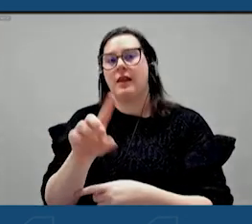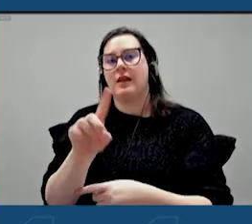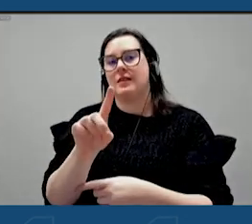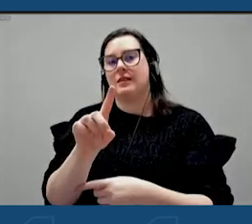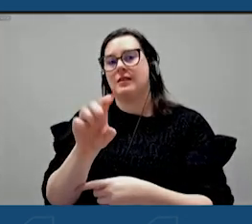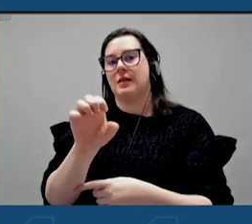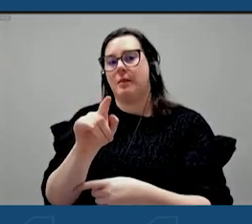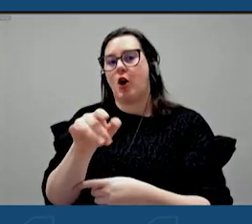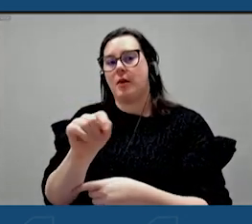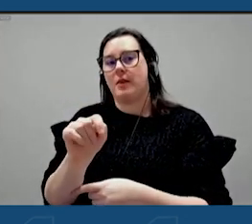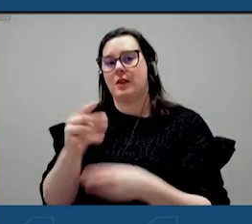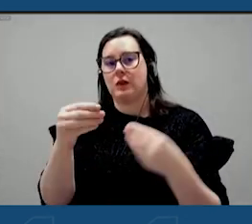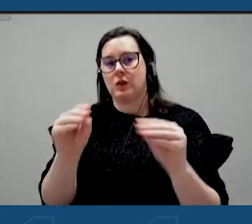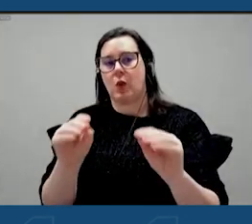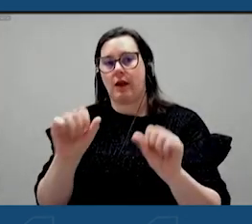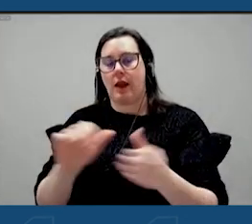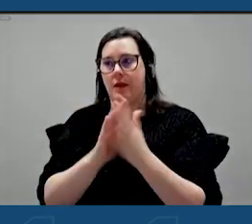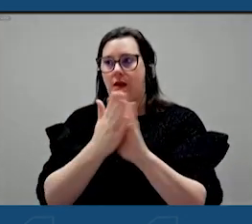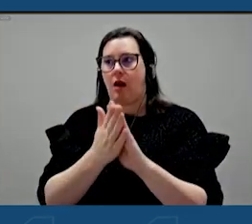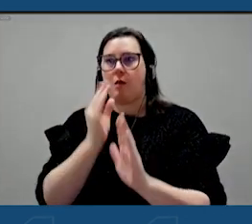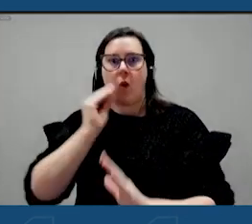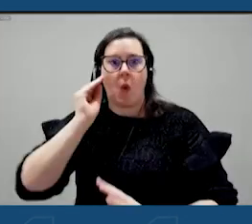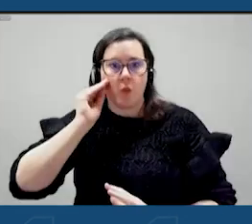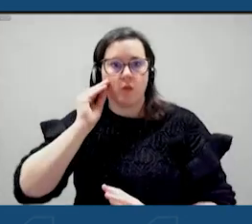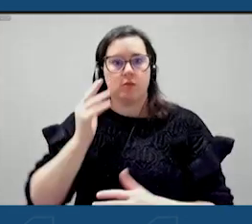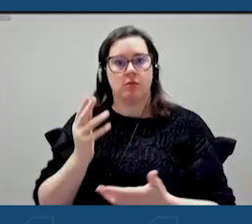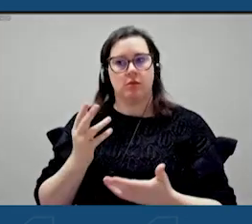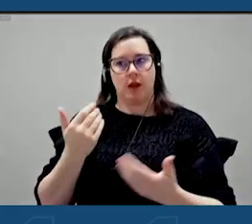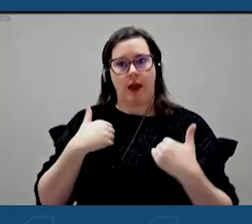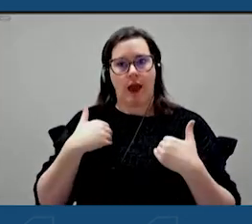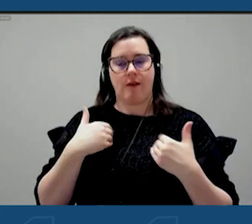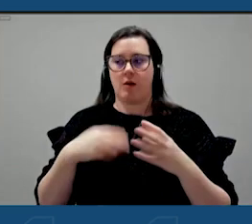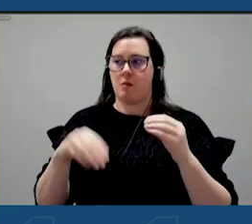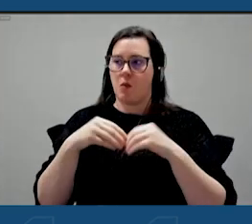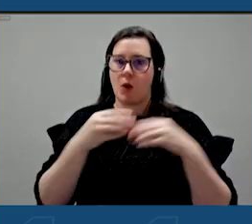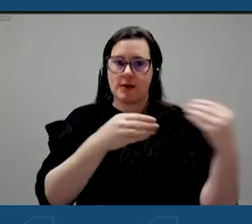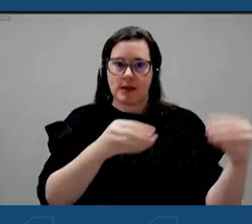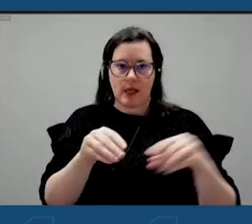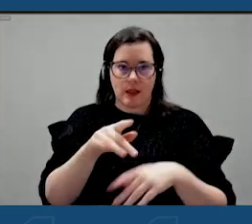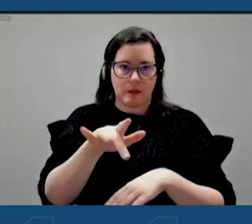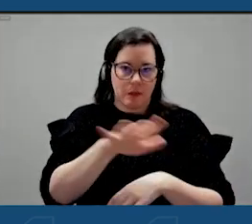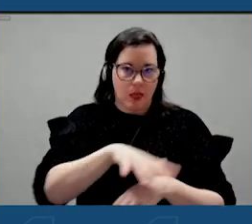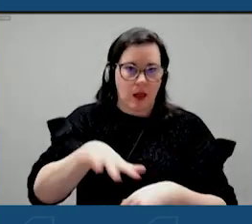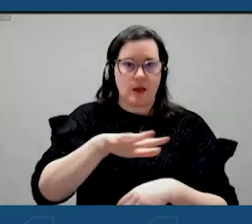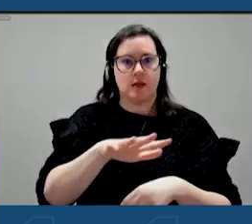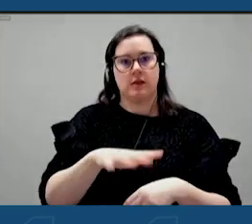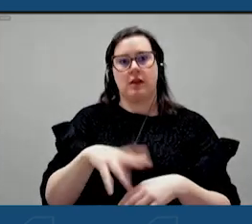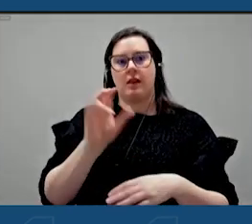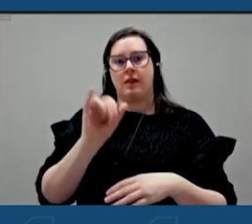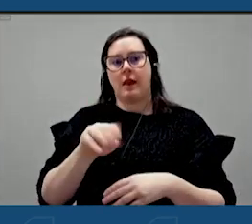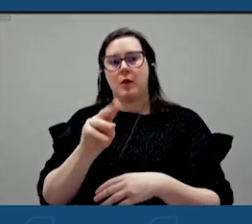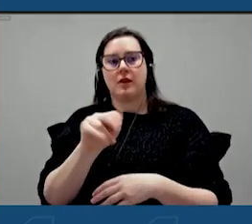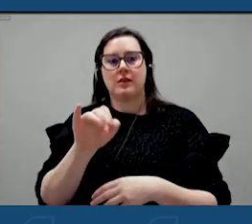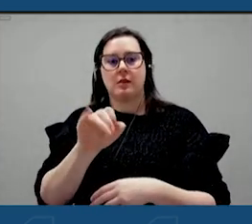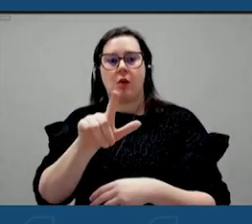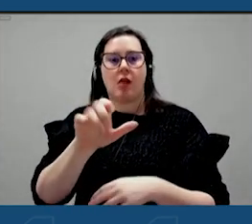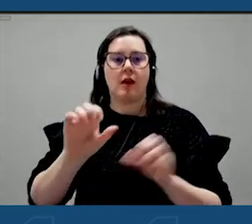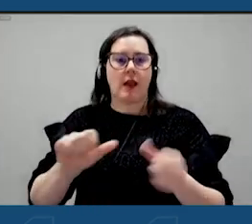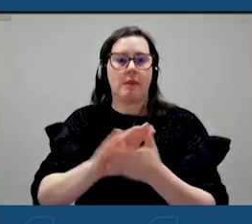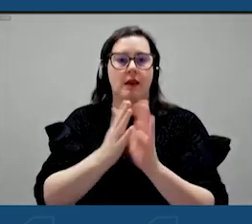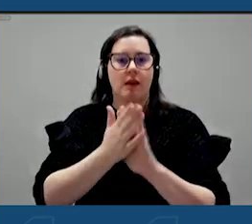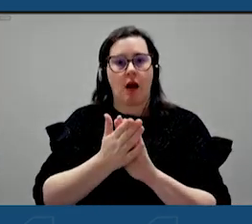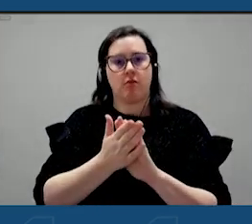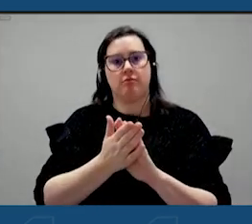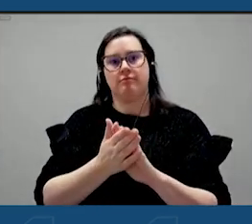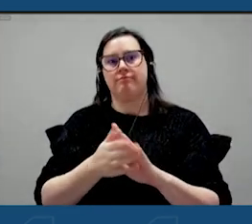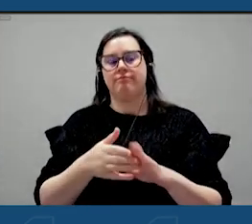housing. You know, bringing that life and that energy downtown and making more retail space. And the municipal building could become hospitality space. Uh, the Grand